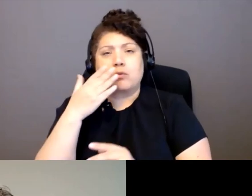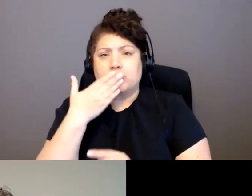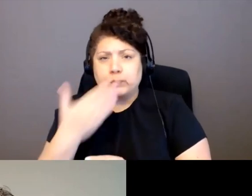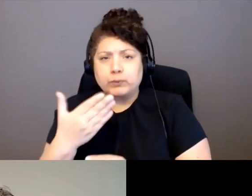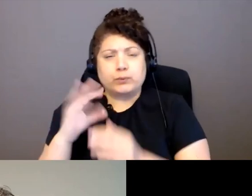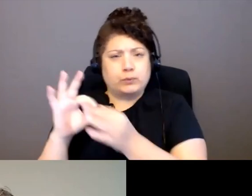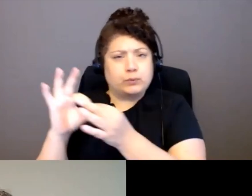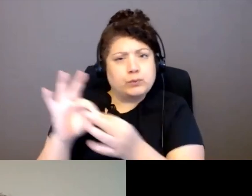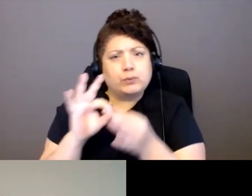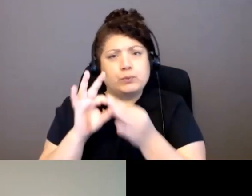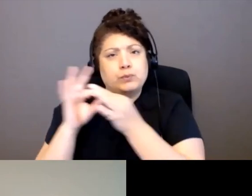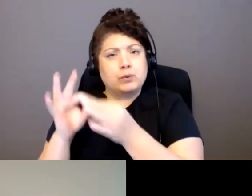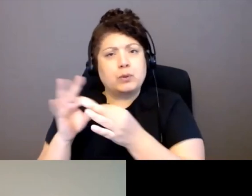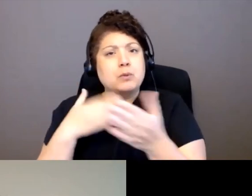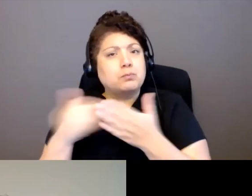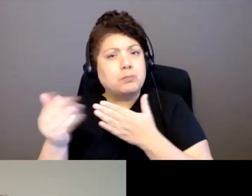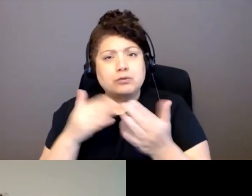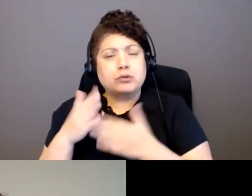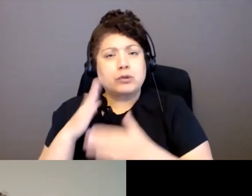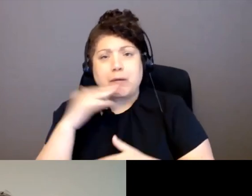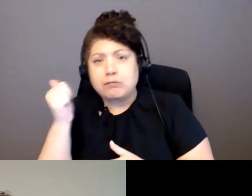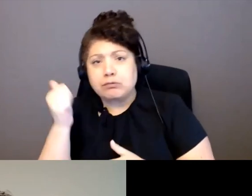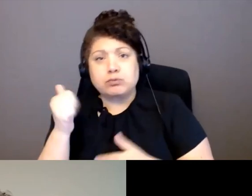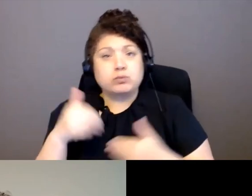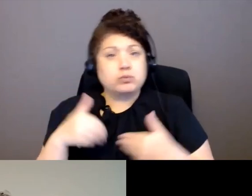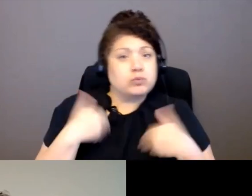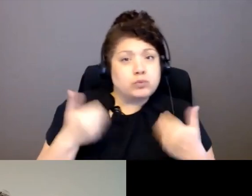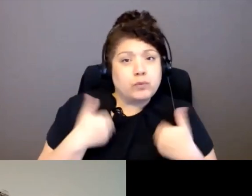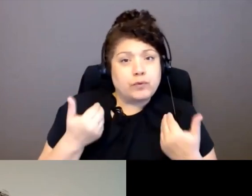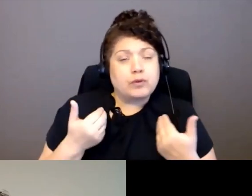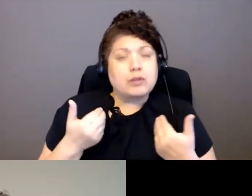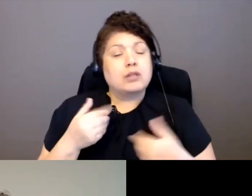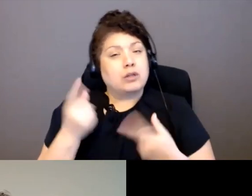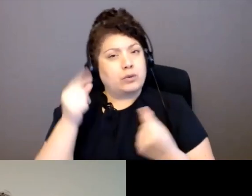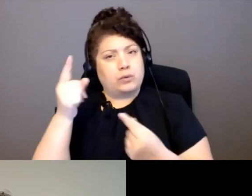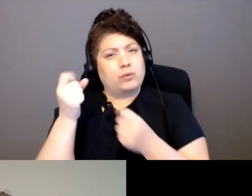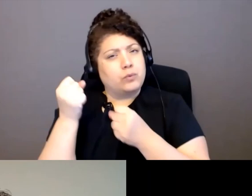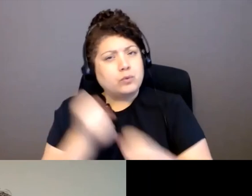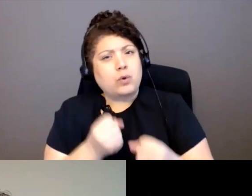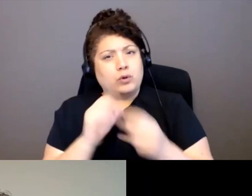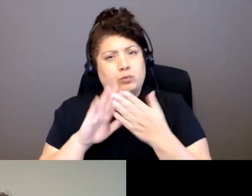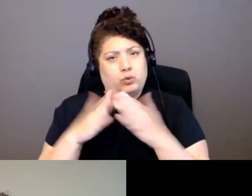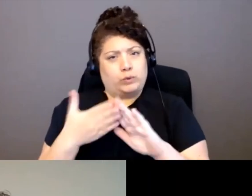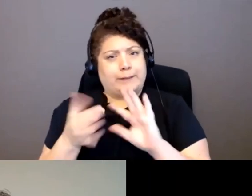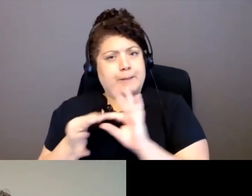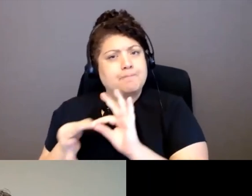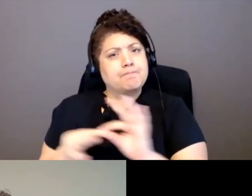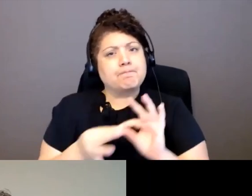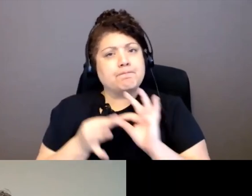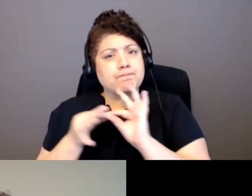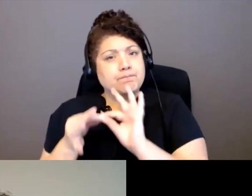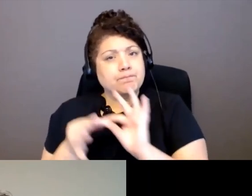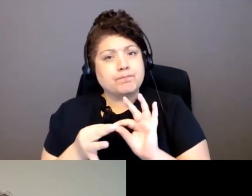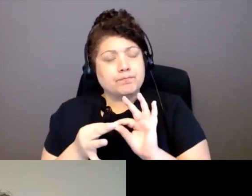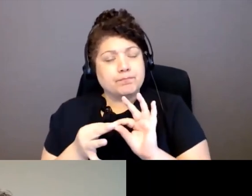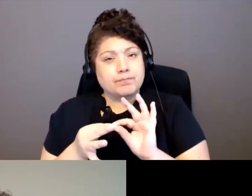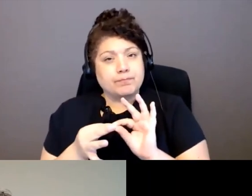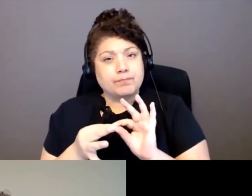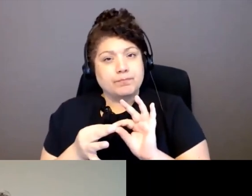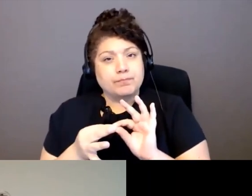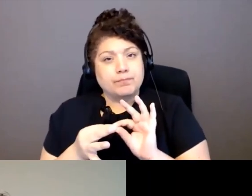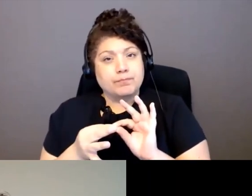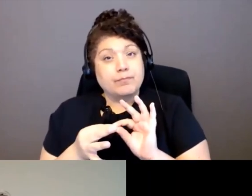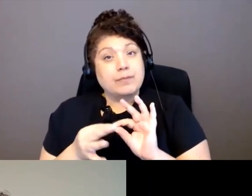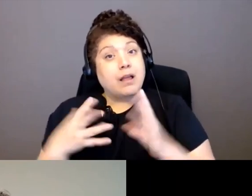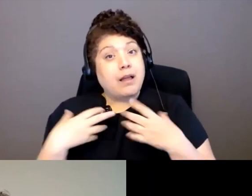And they all work together as a community. They have a health